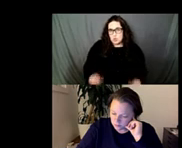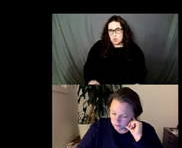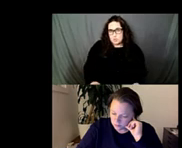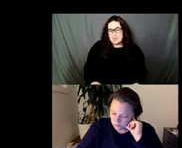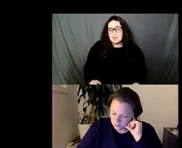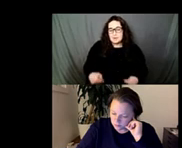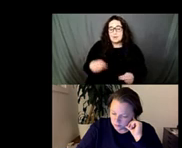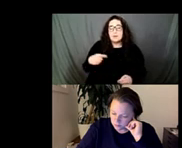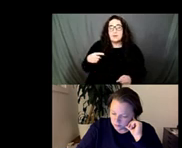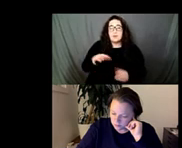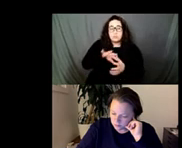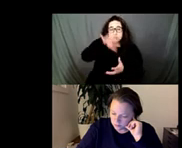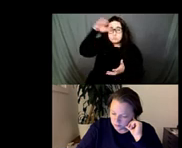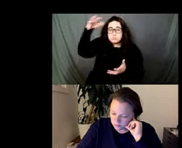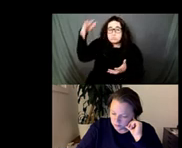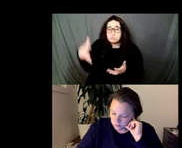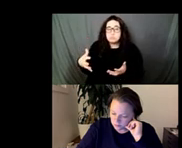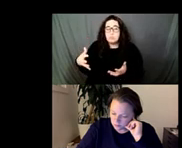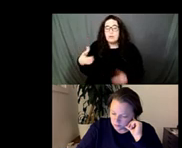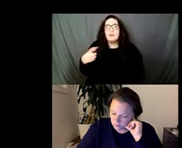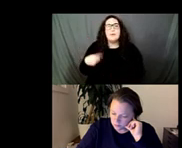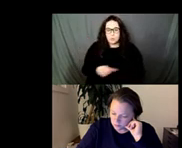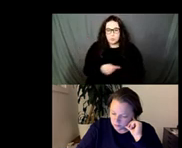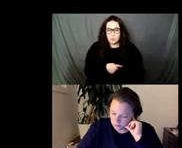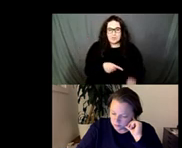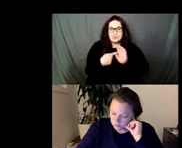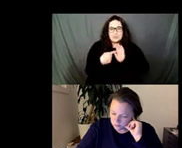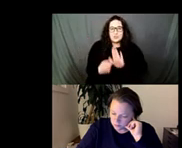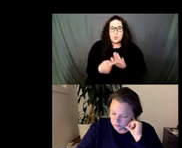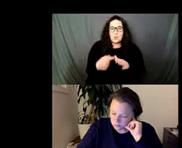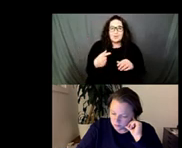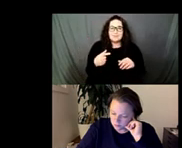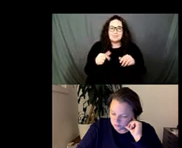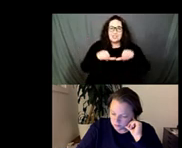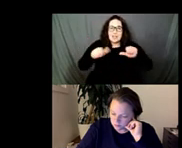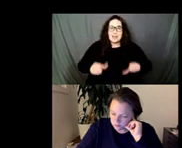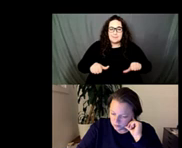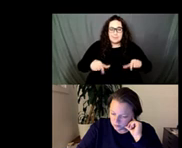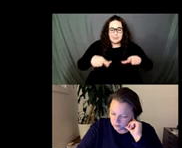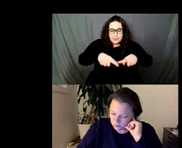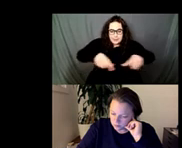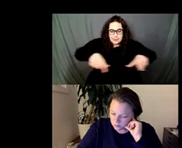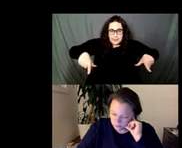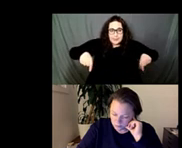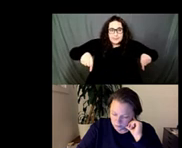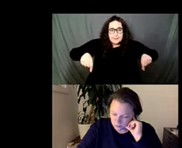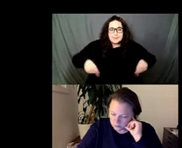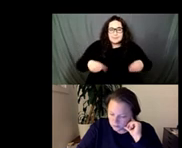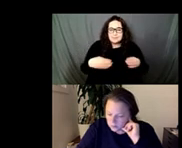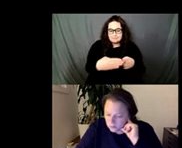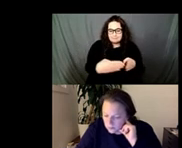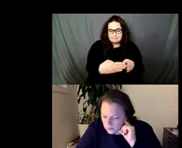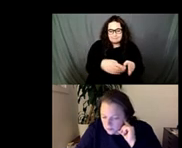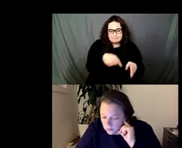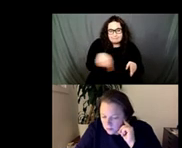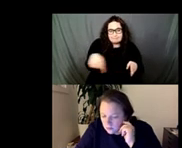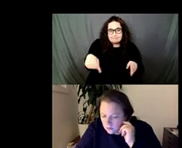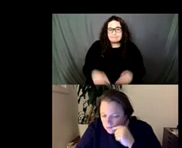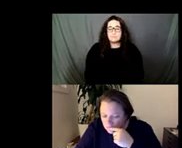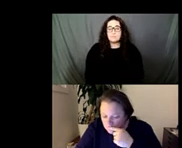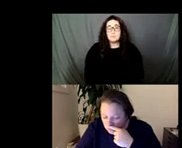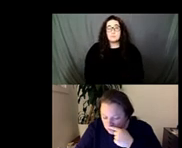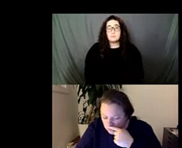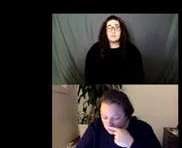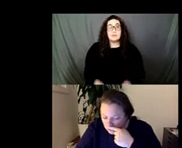fashion and over time it hasn't changed that much because our our foot traffic is lower and and we just talked about that but um